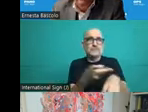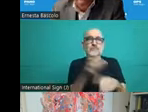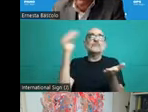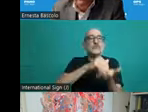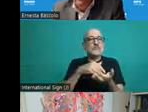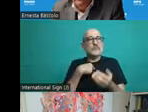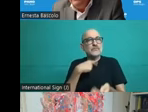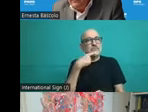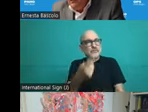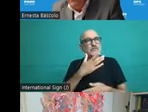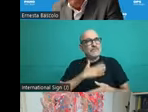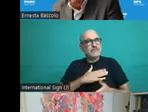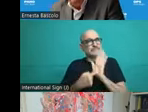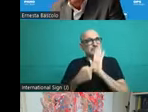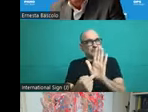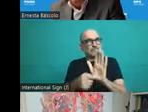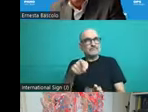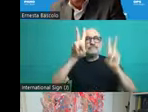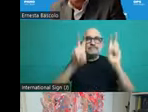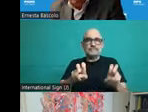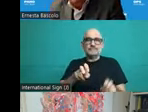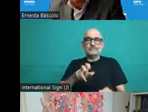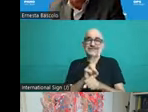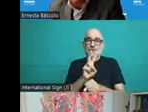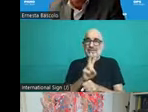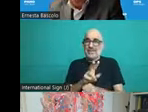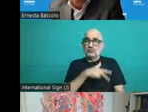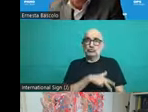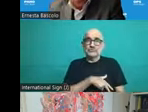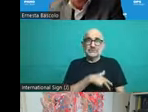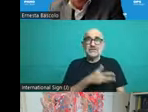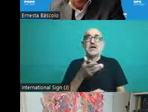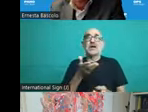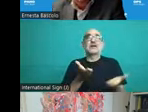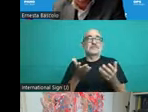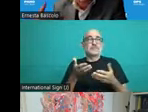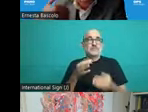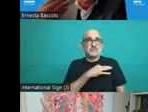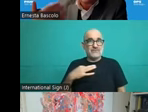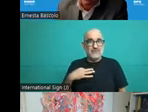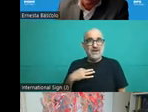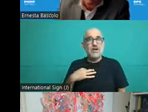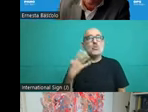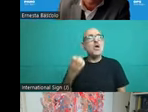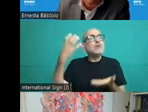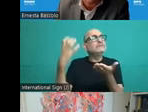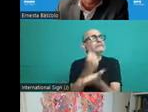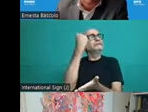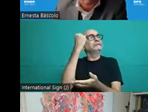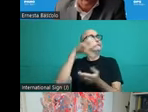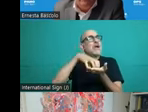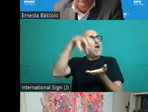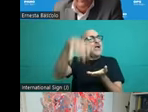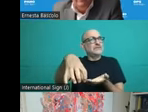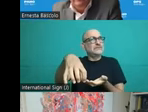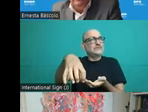security, they cover a range of roles as a consequence of